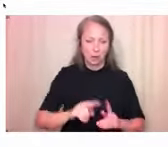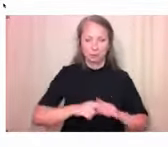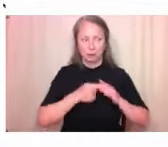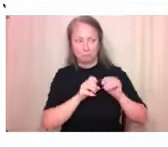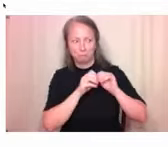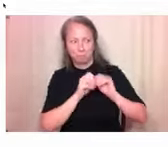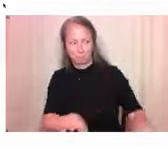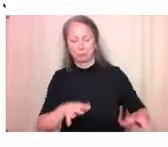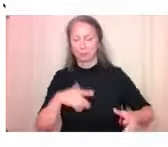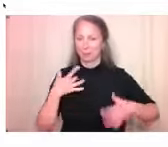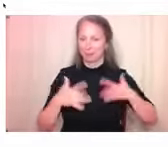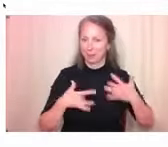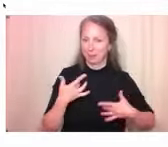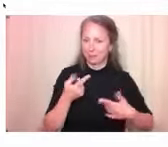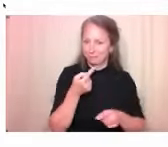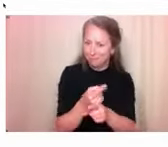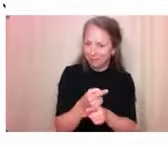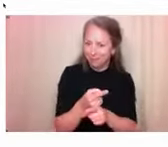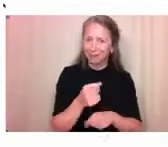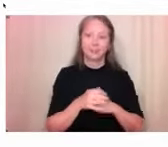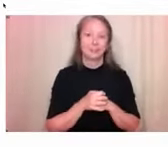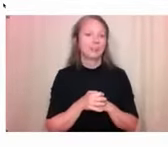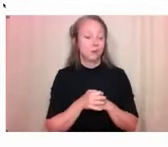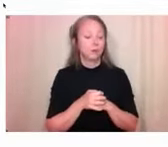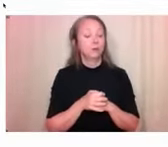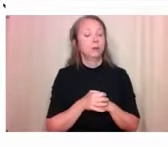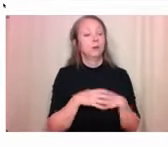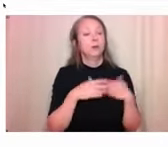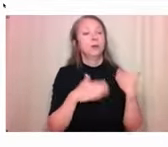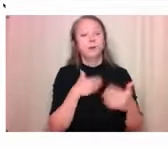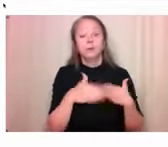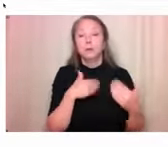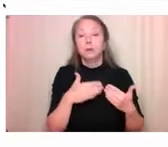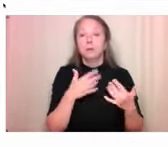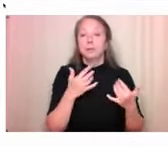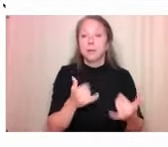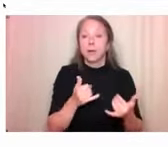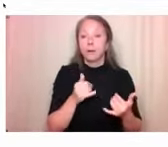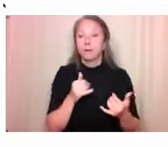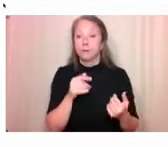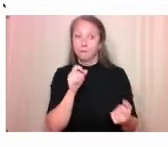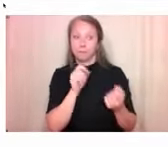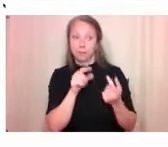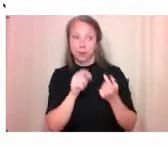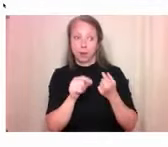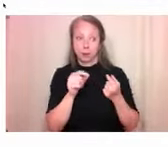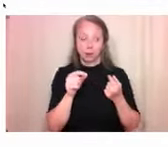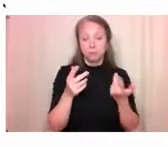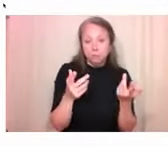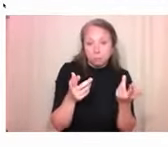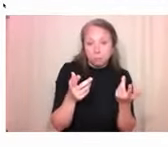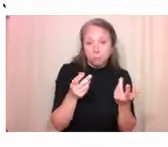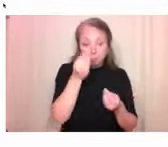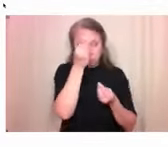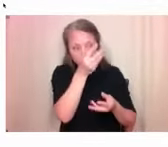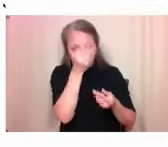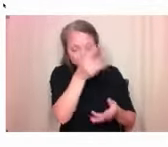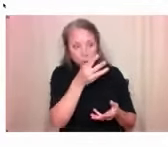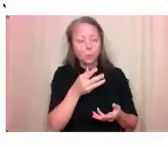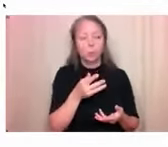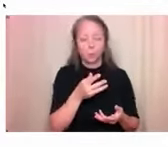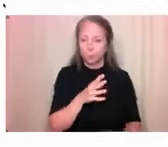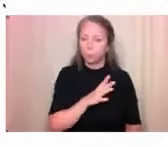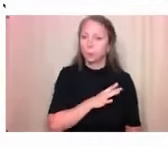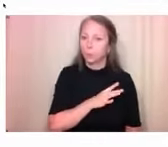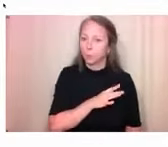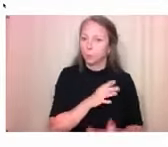it is moving forward to get that feedback because that's part of what makes things work better, right, is that constructive criticism and thinking I